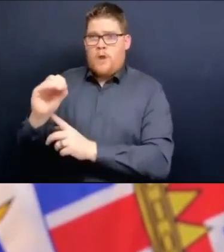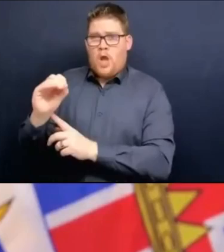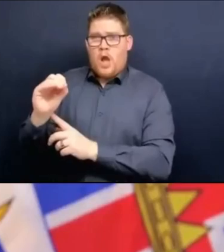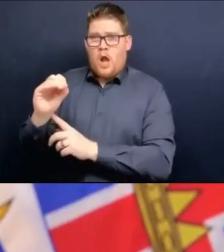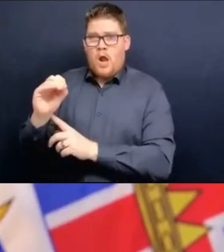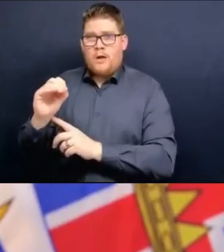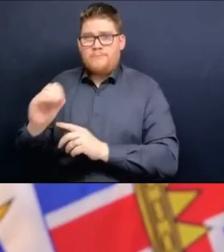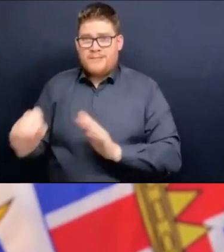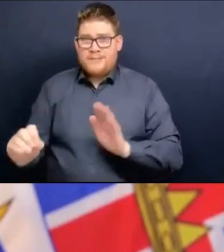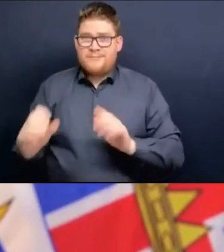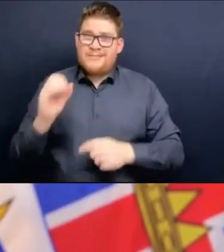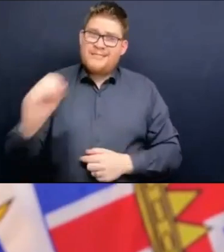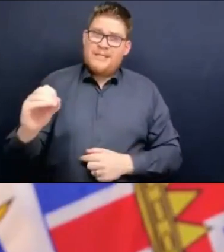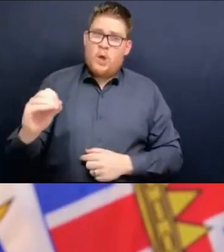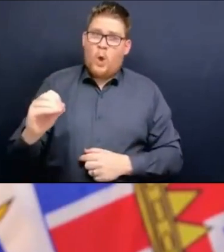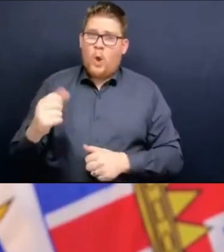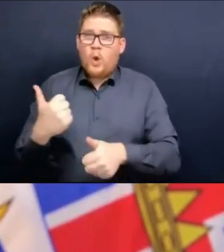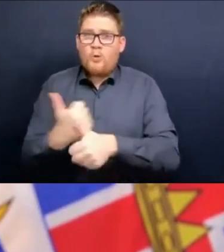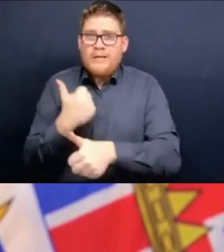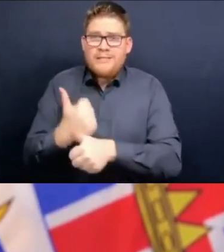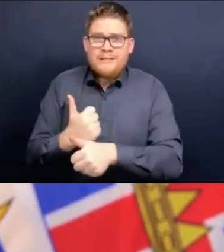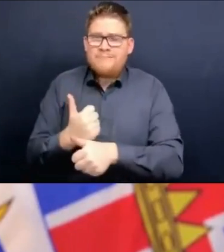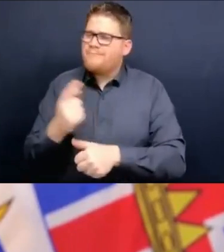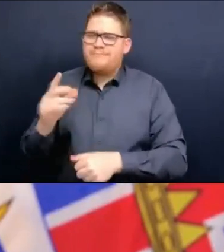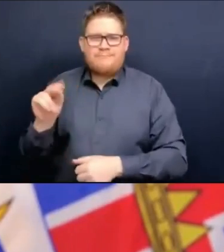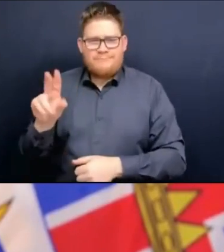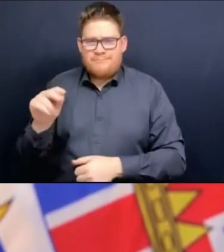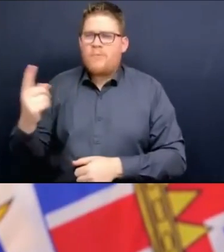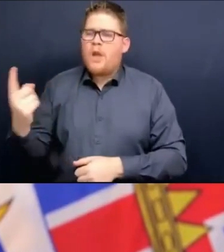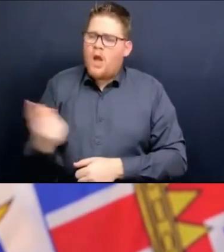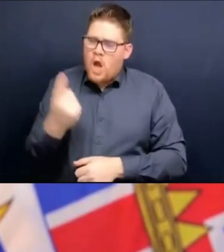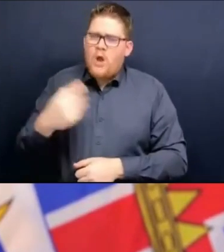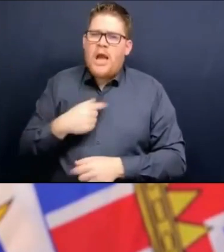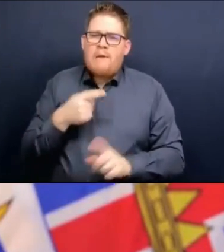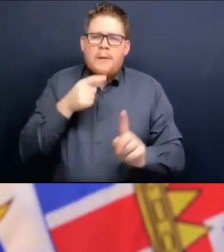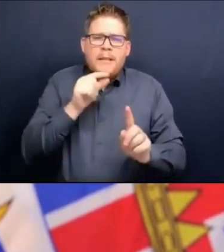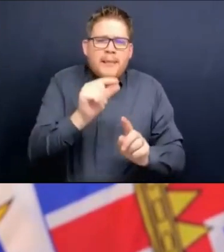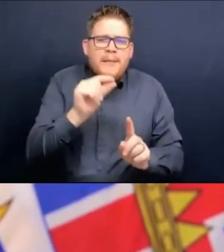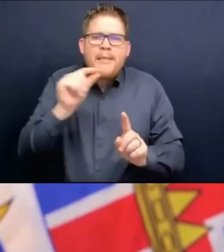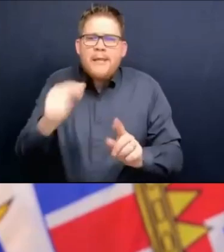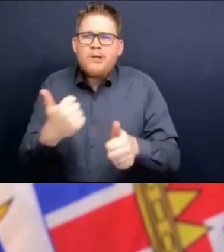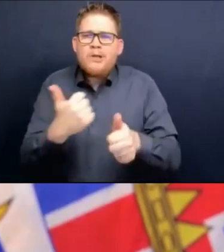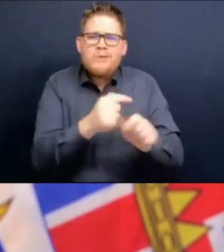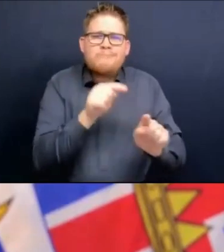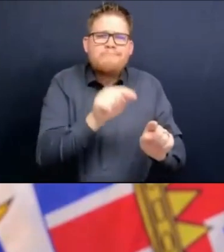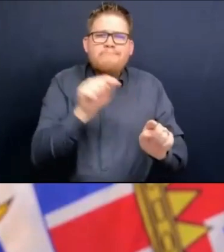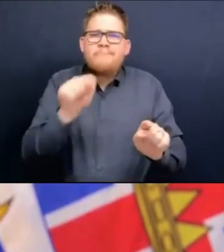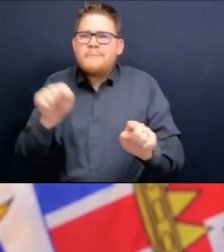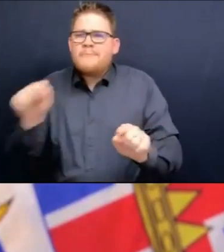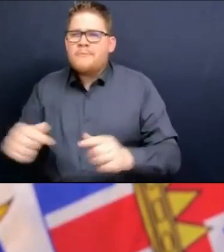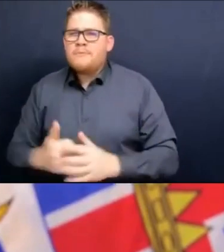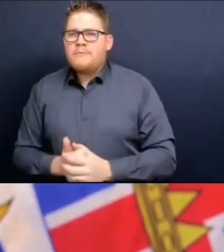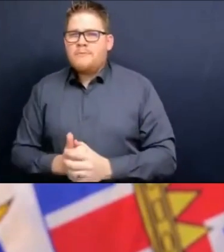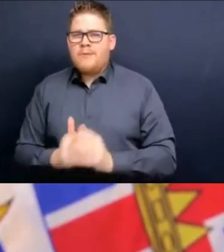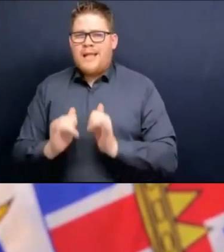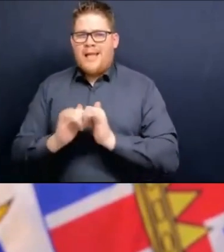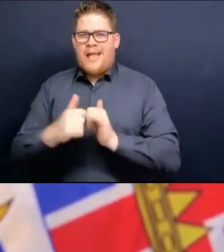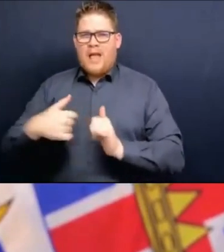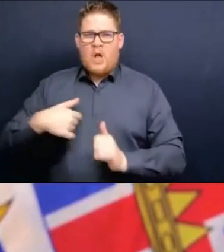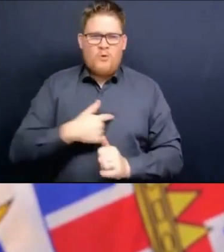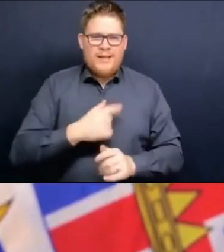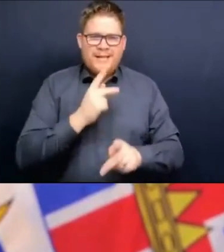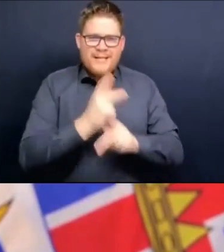participation in school activities without some of those restrictions? I know that they are working right now on